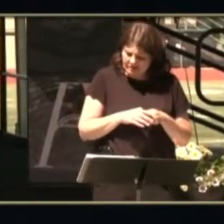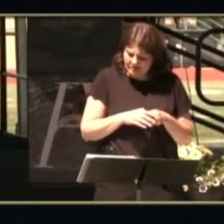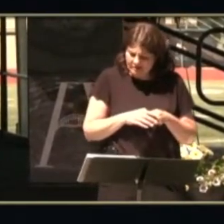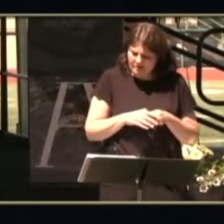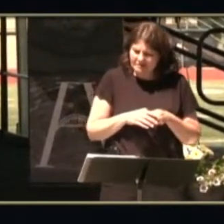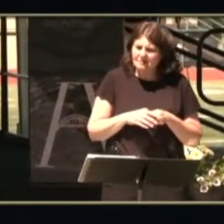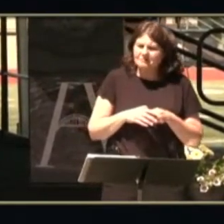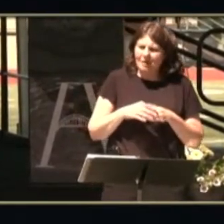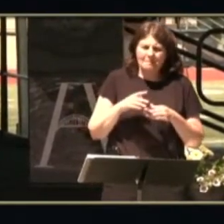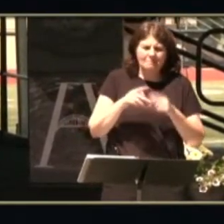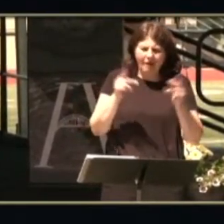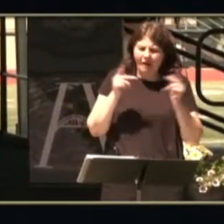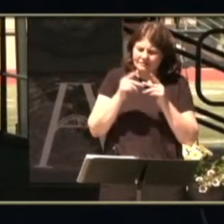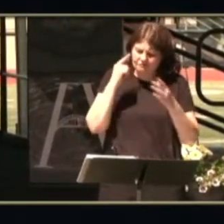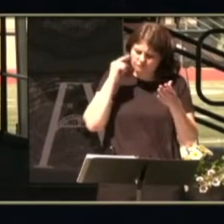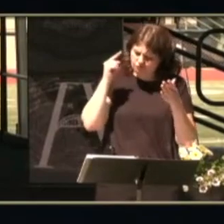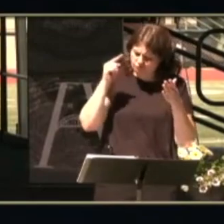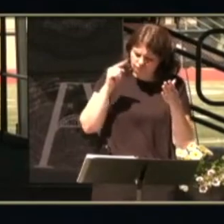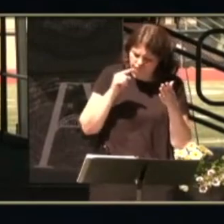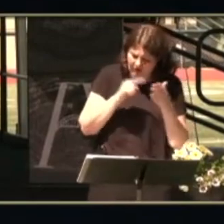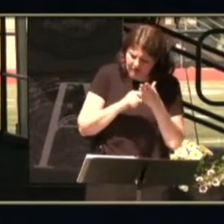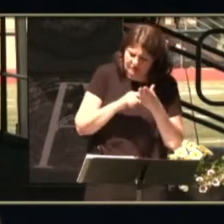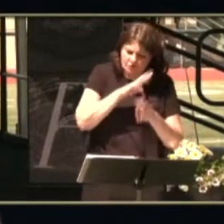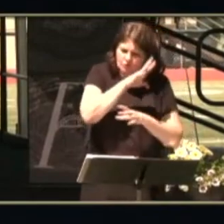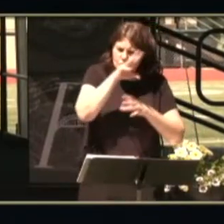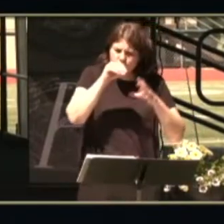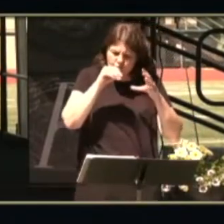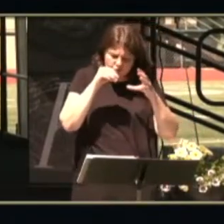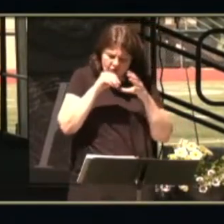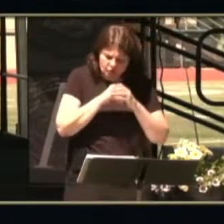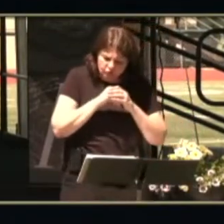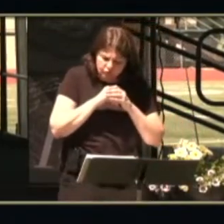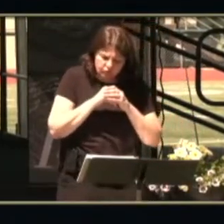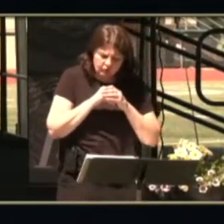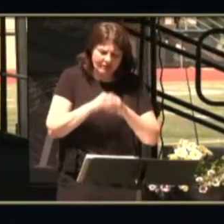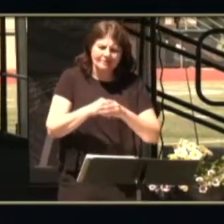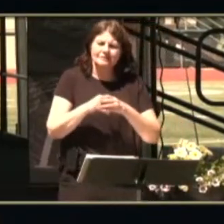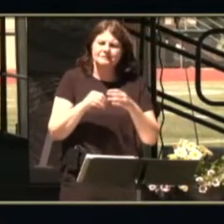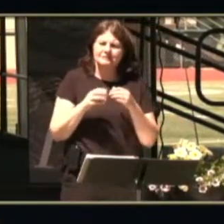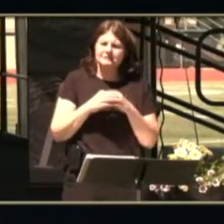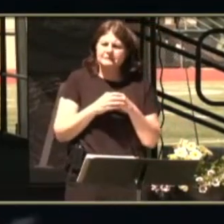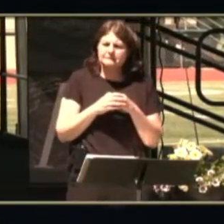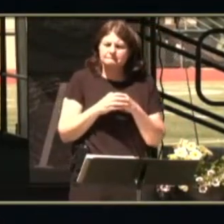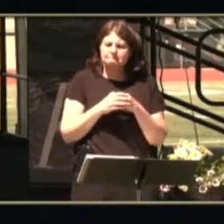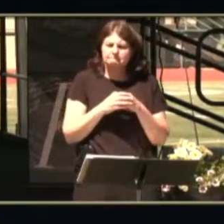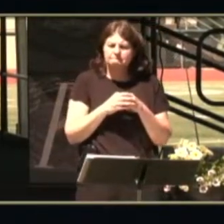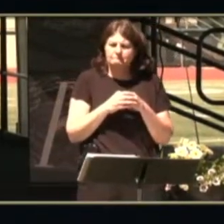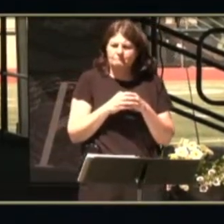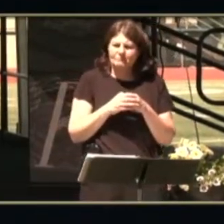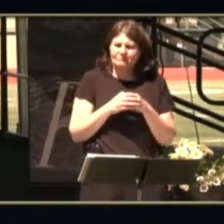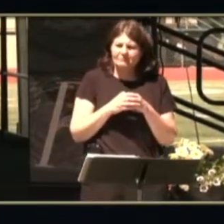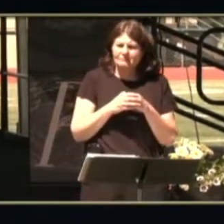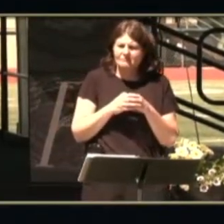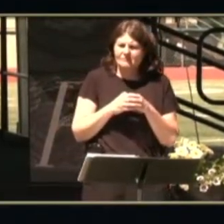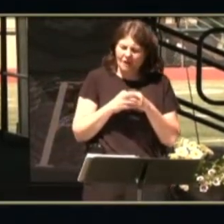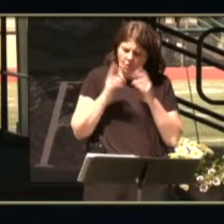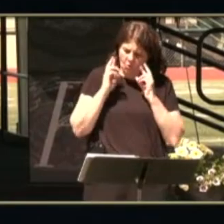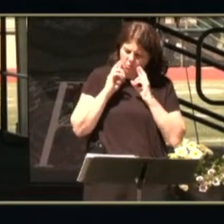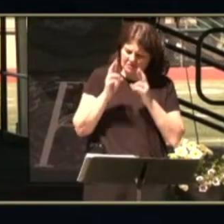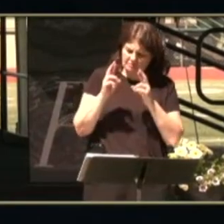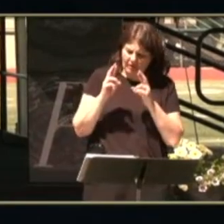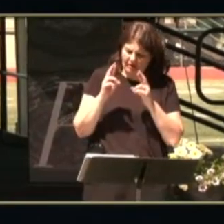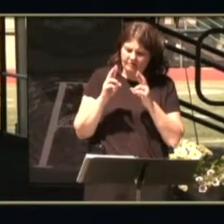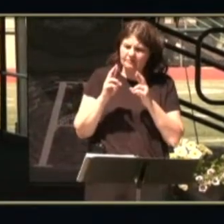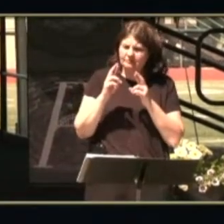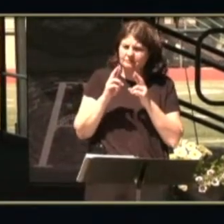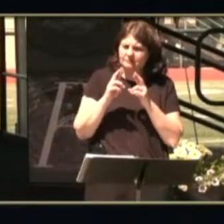inclusion, and respect for